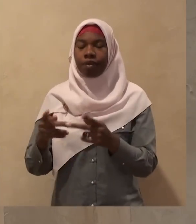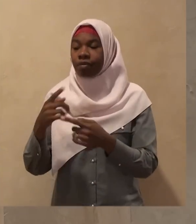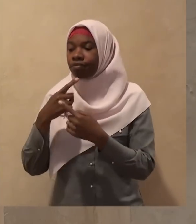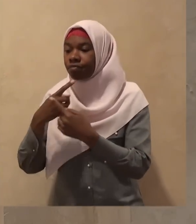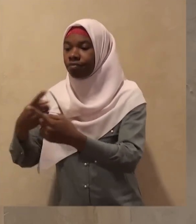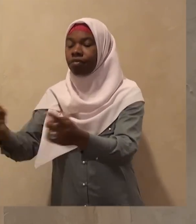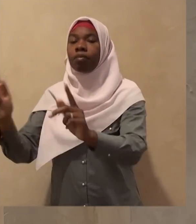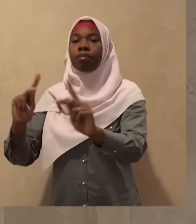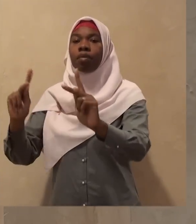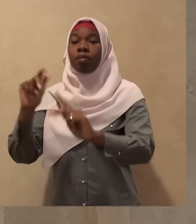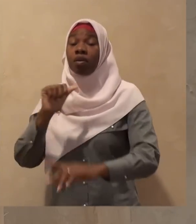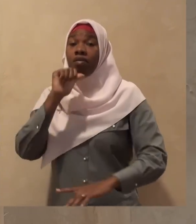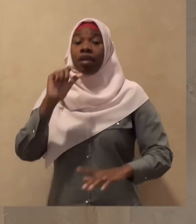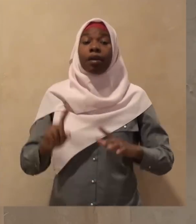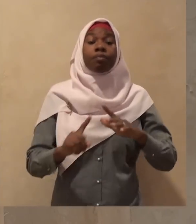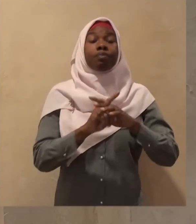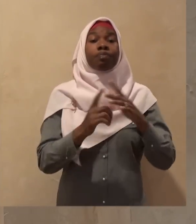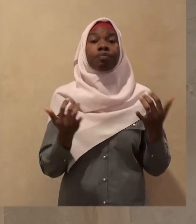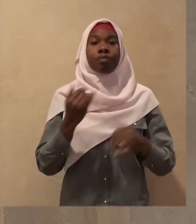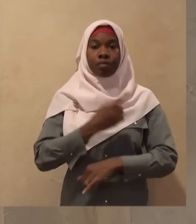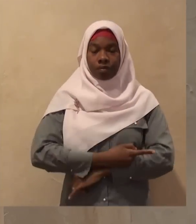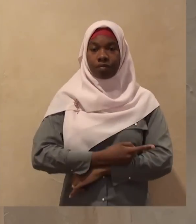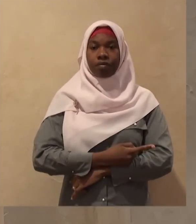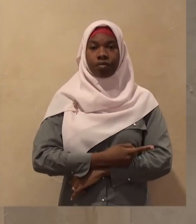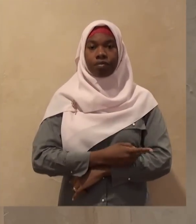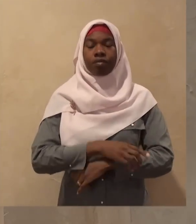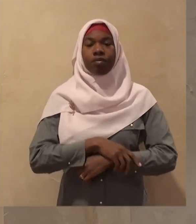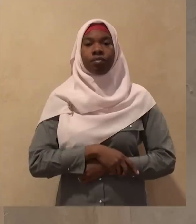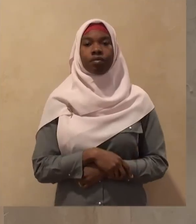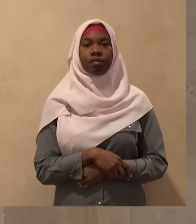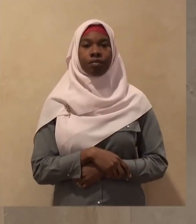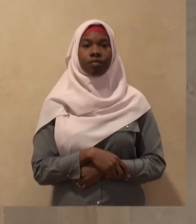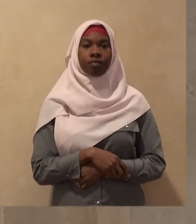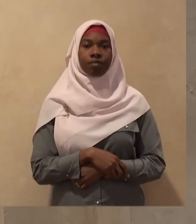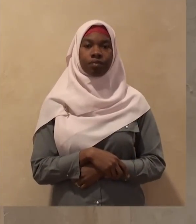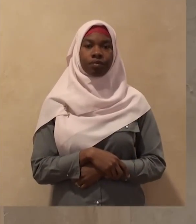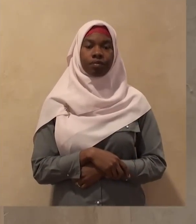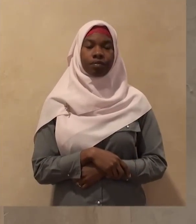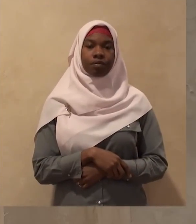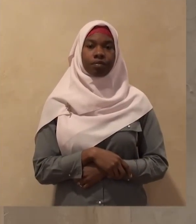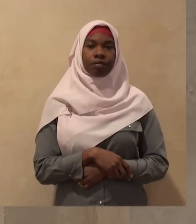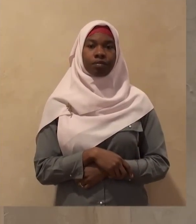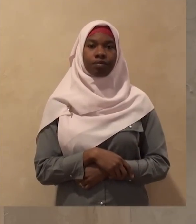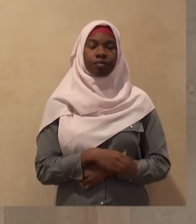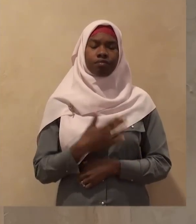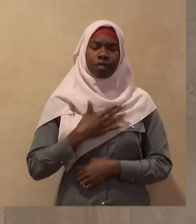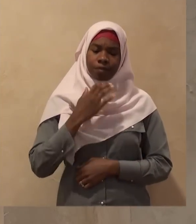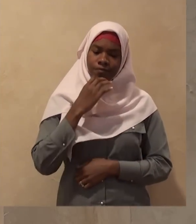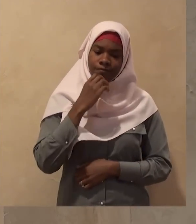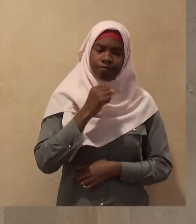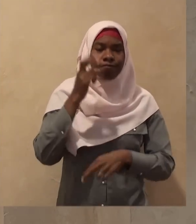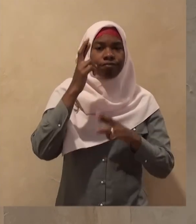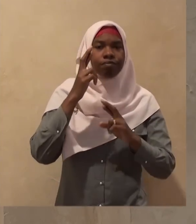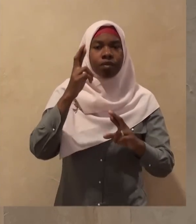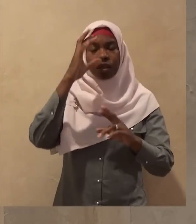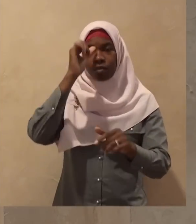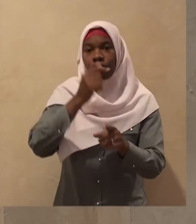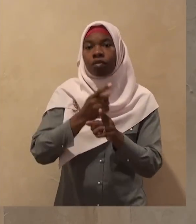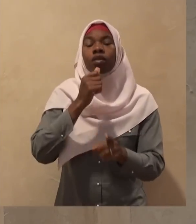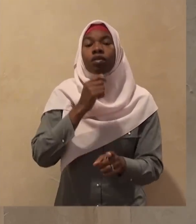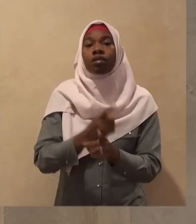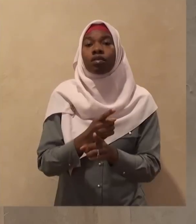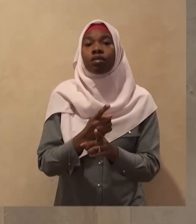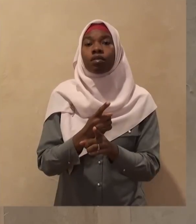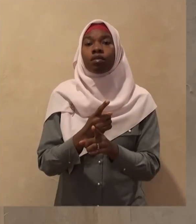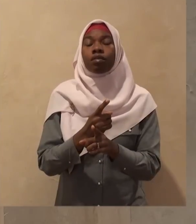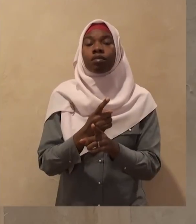elders and brothers when Allah subhanahu when the messenger of Allah subhanahu wa ta'ala and his sahaba did not consider